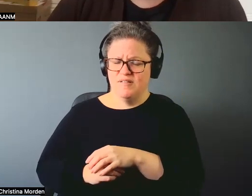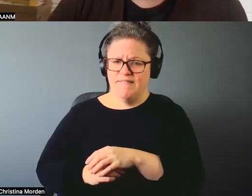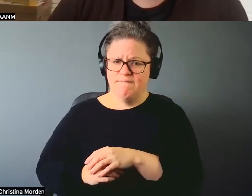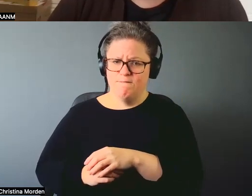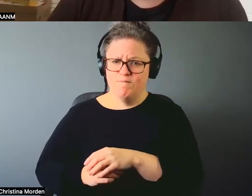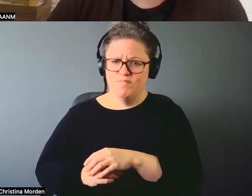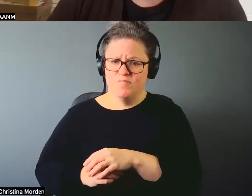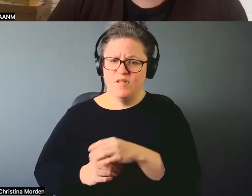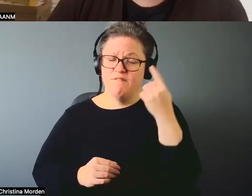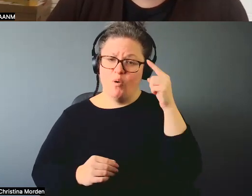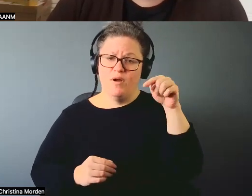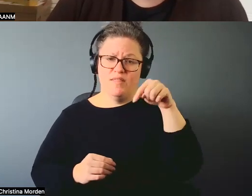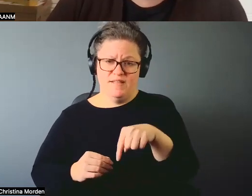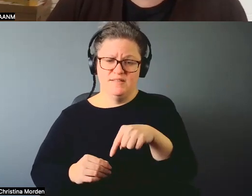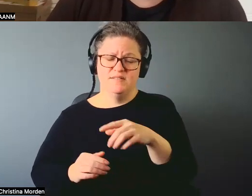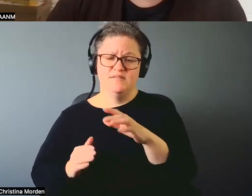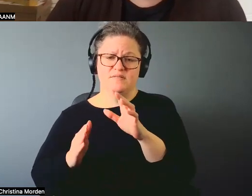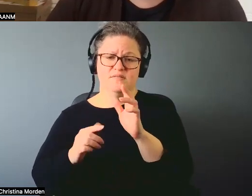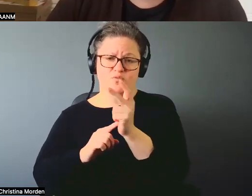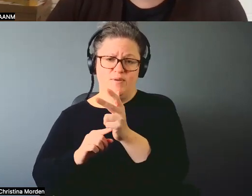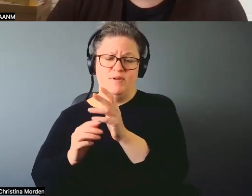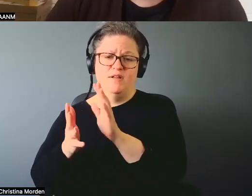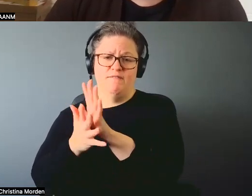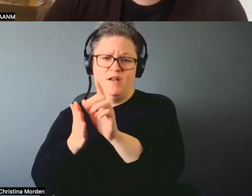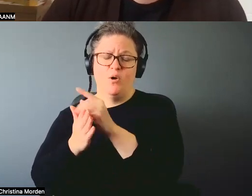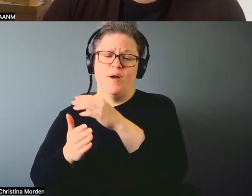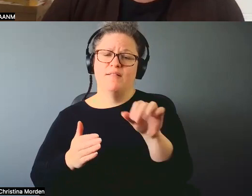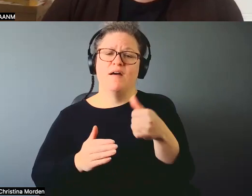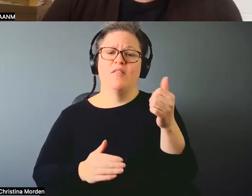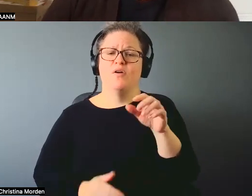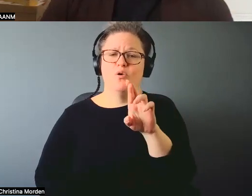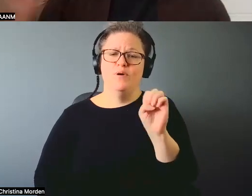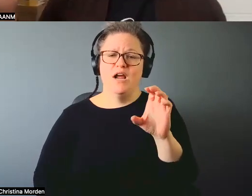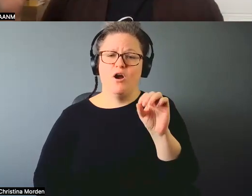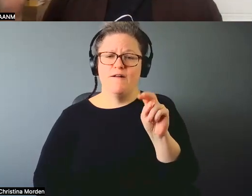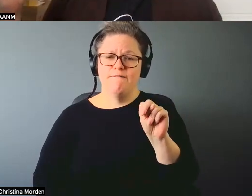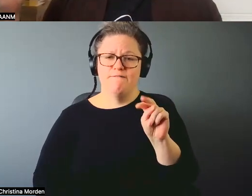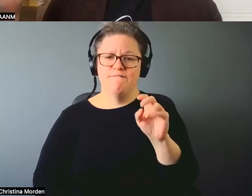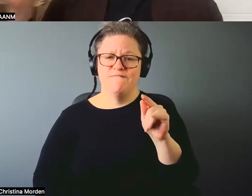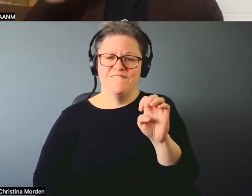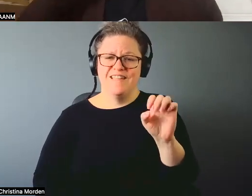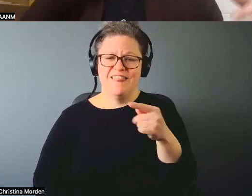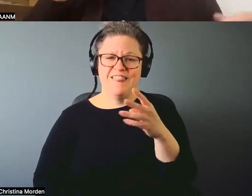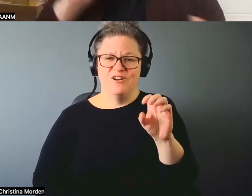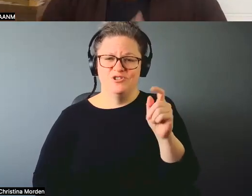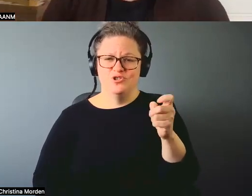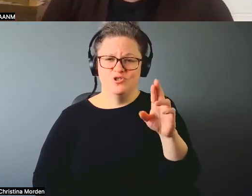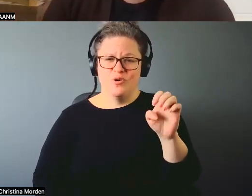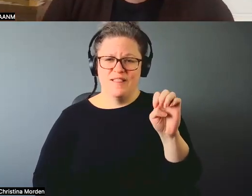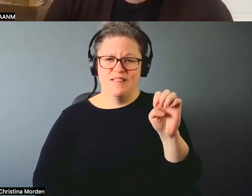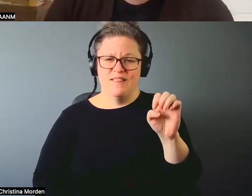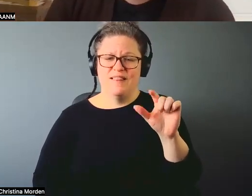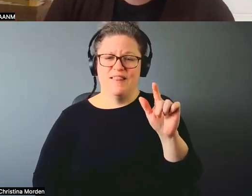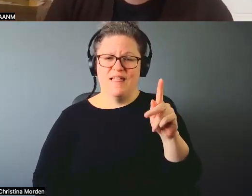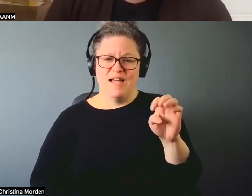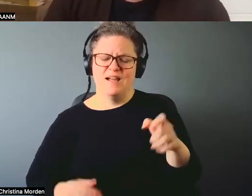the, and the reconvened shoreline. Absolutely. Okay. So thank you. you. It was